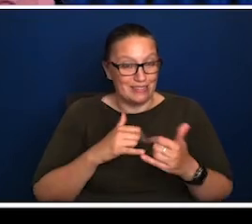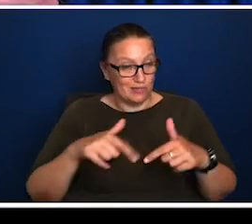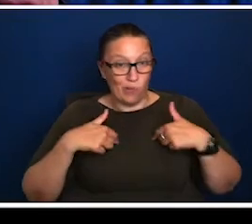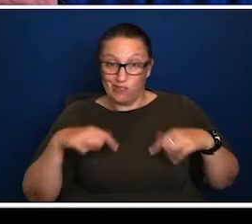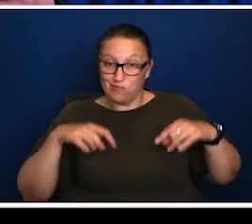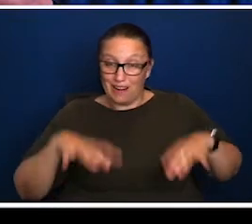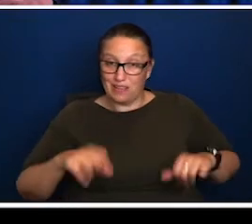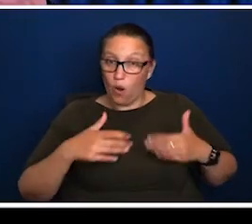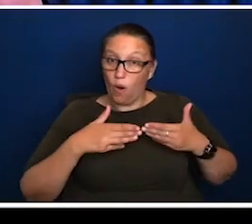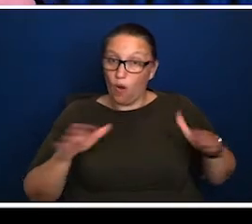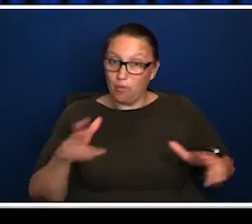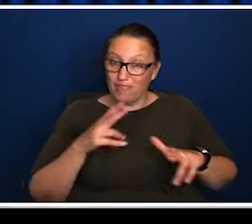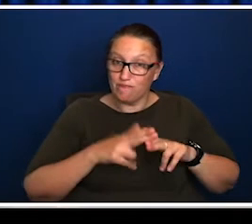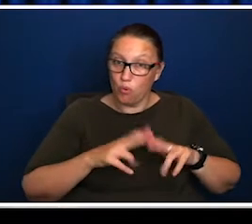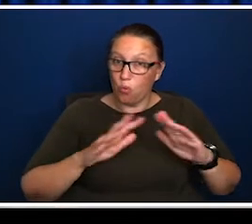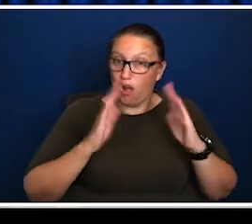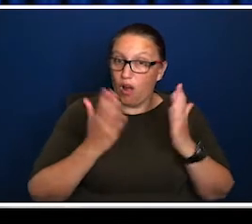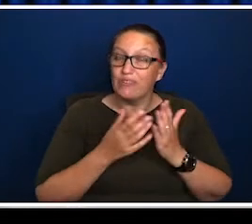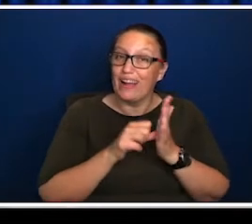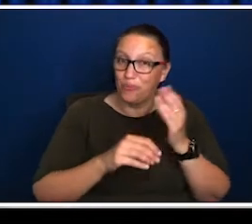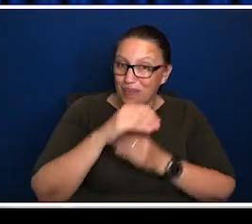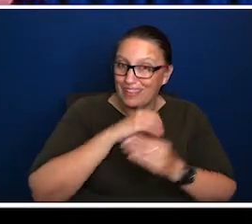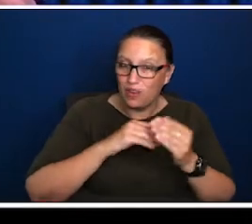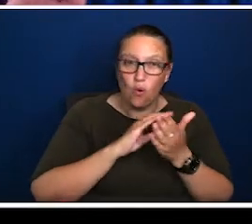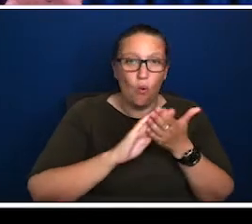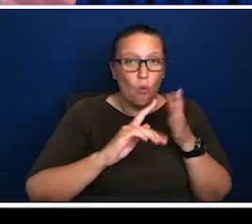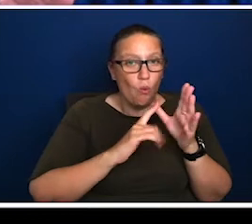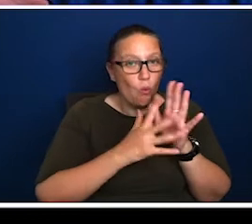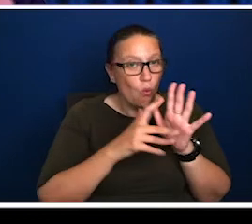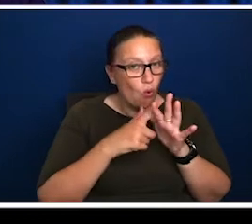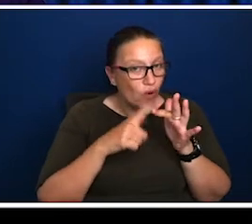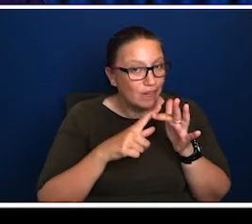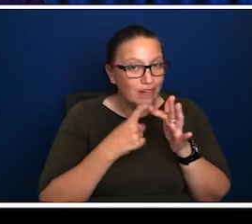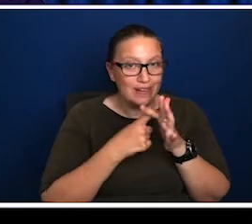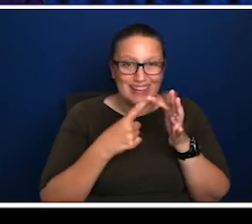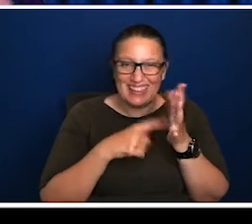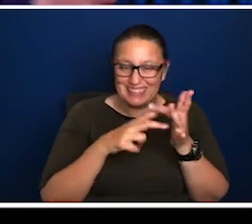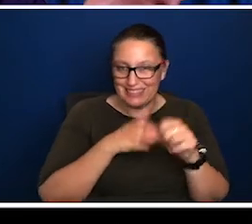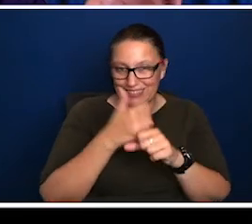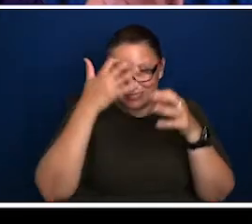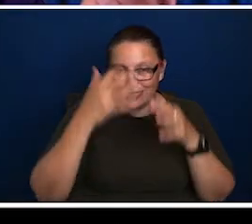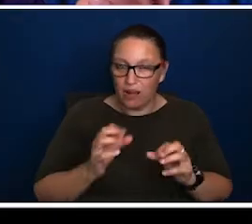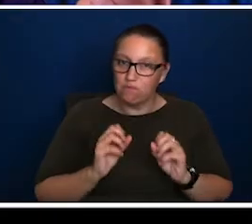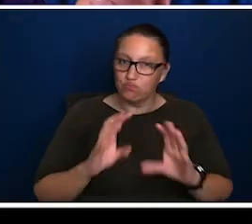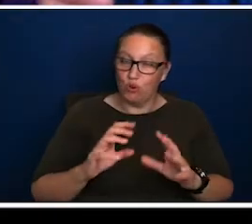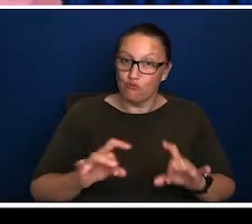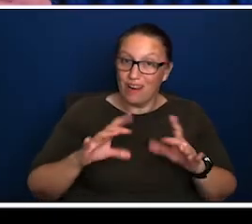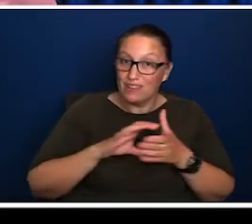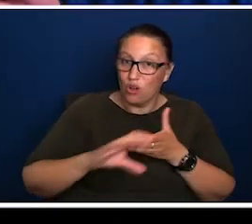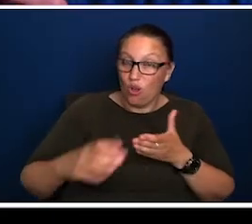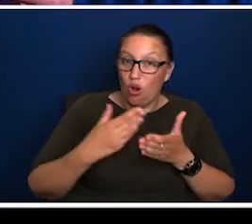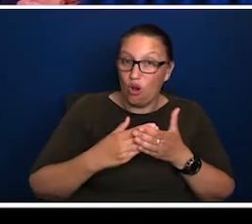Hawke Keating grand experiment, floating the dollar, deregulating interest rates, know, taking the umpire out of the